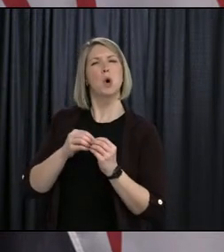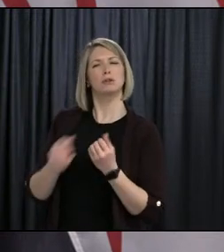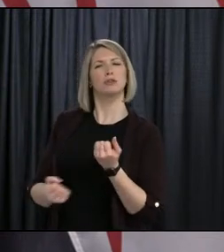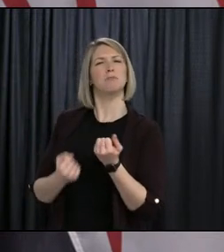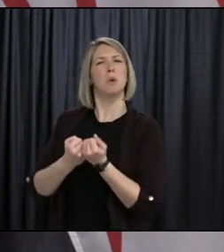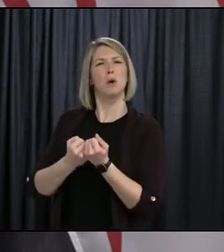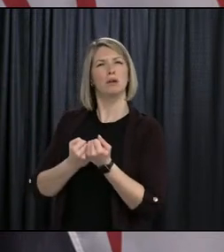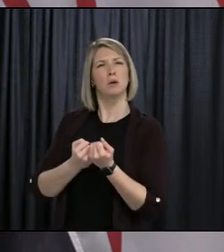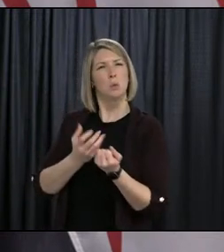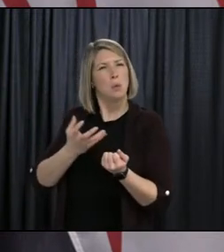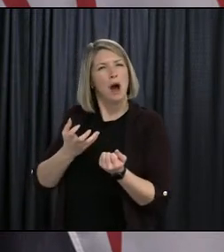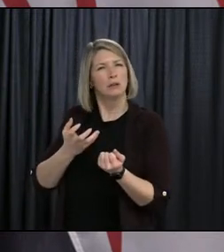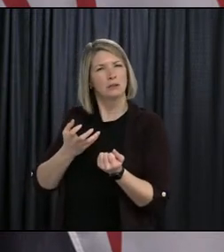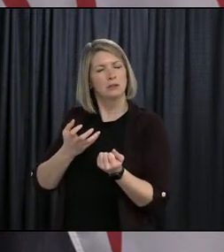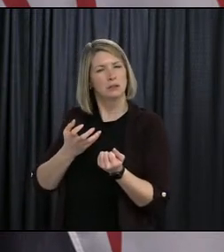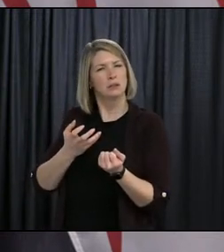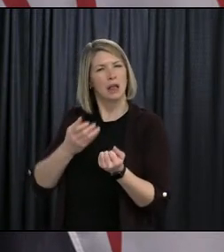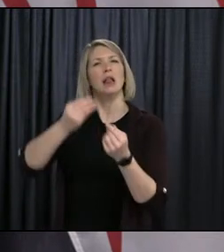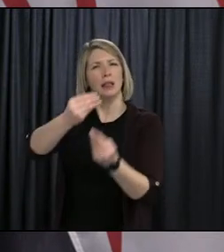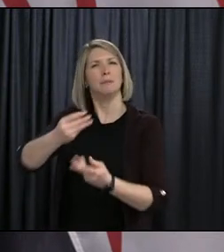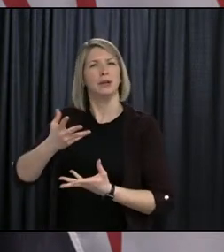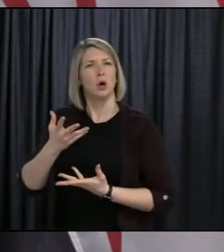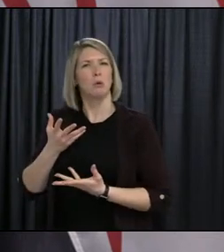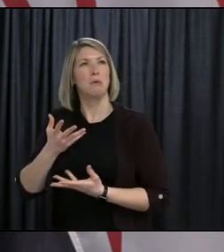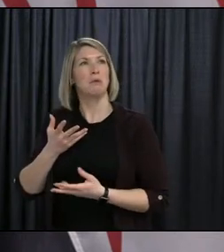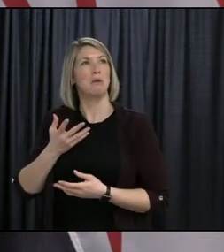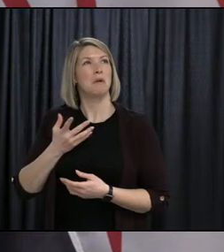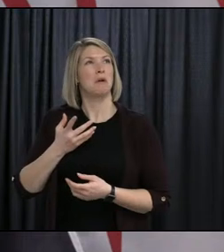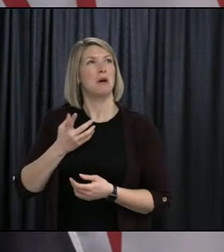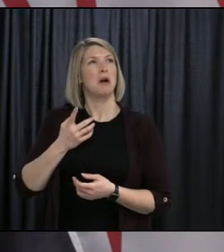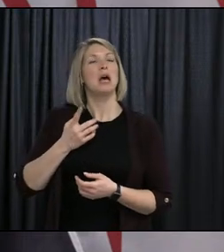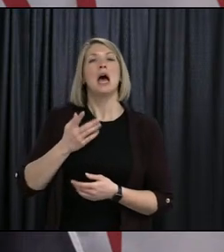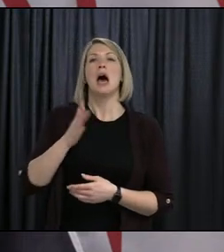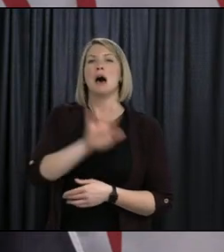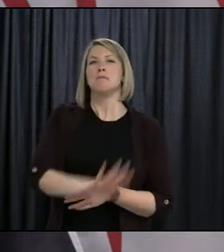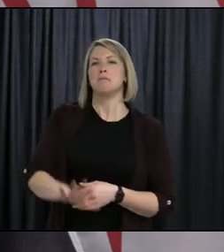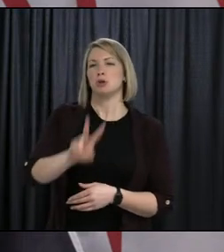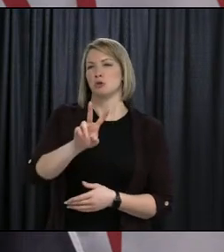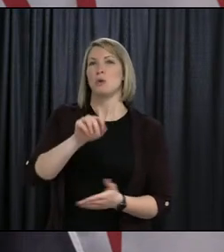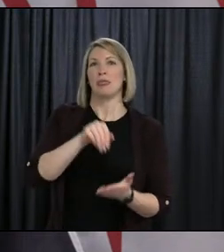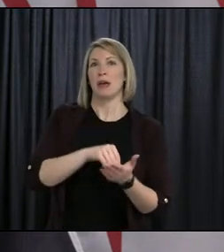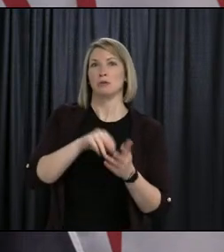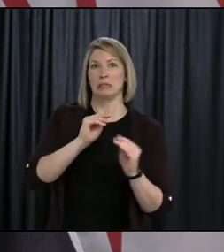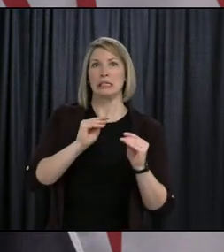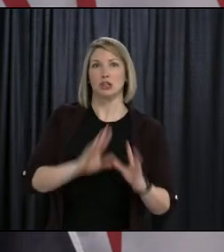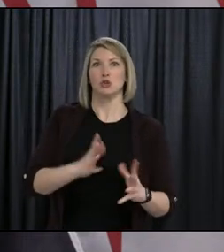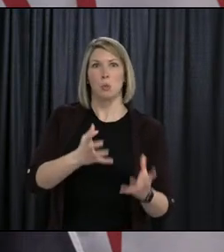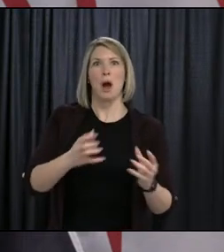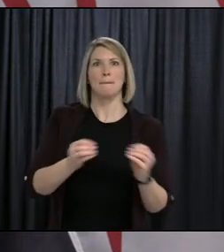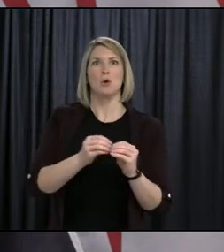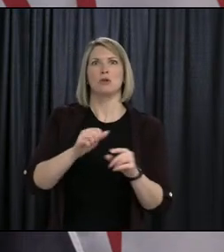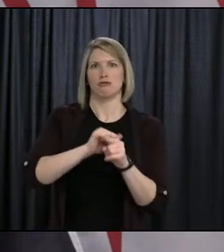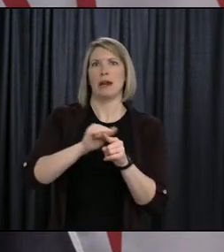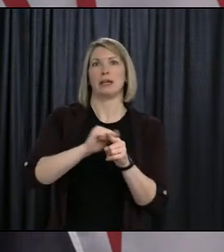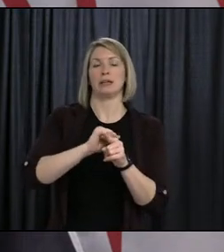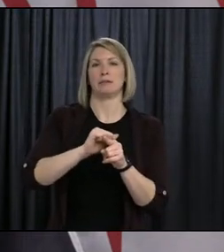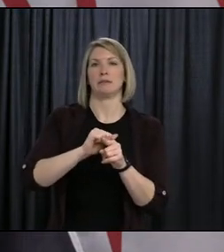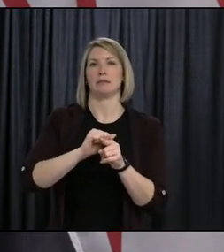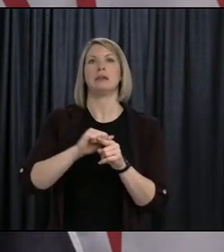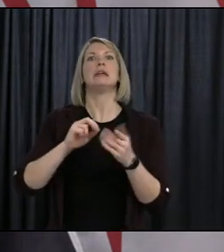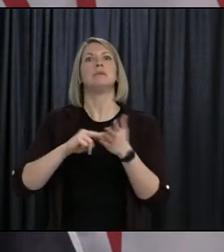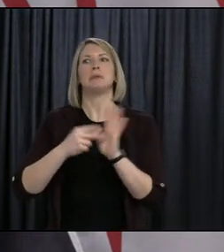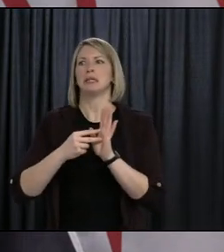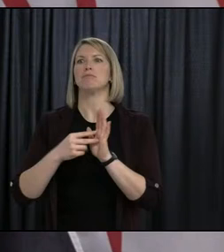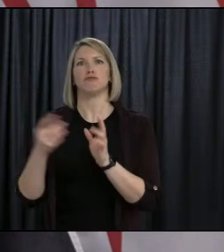please let us know. So there were some 2,000 teachers that wanted a bit more training, so we organized release time for them and we conducted